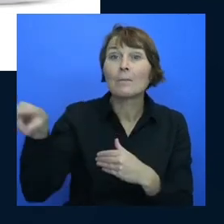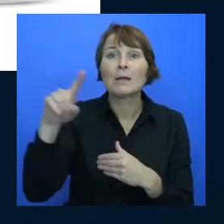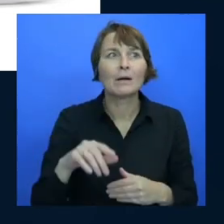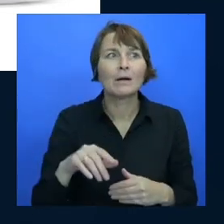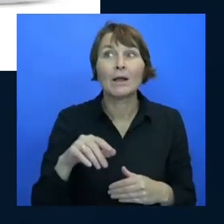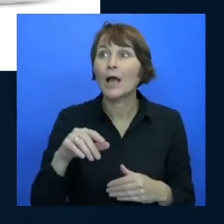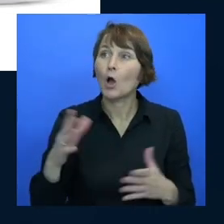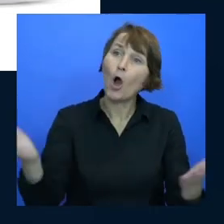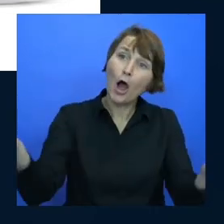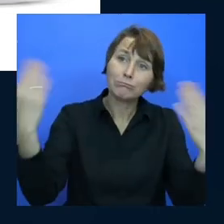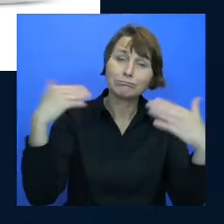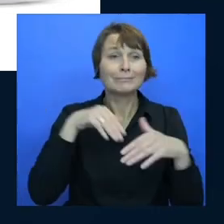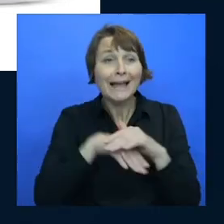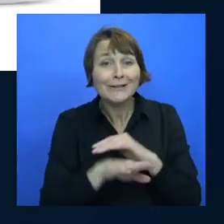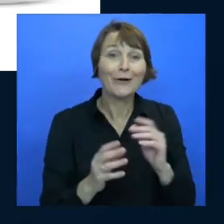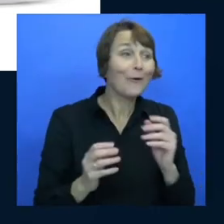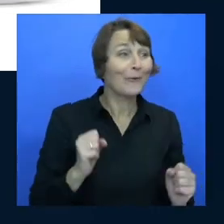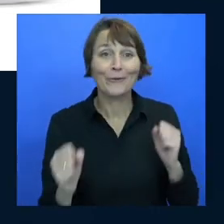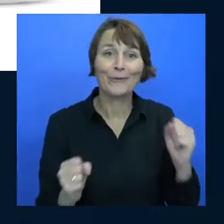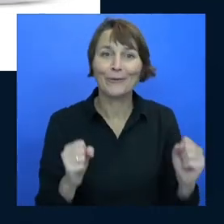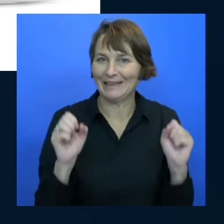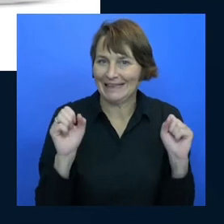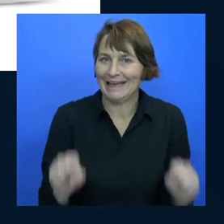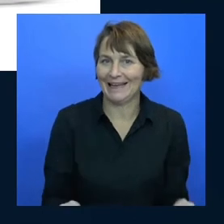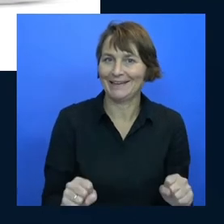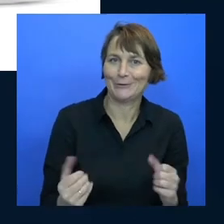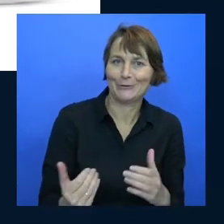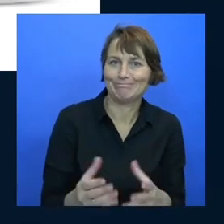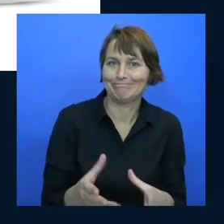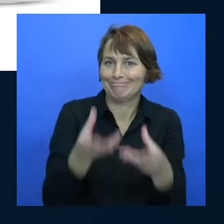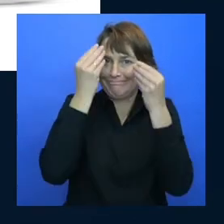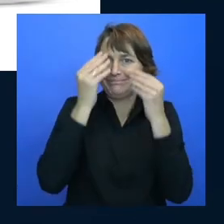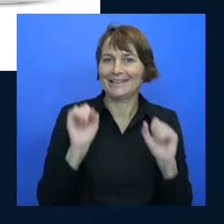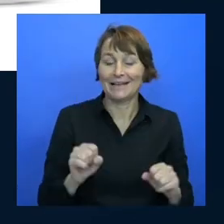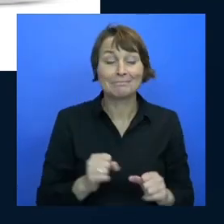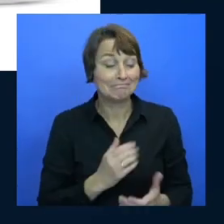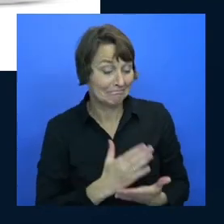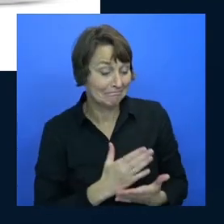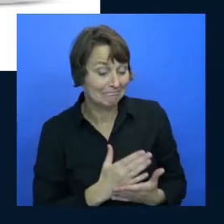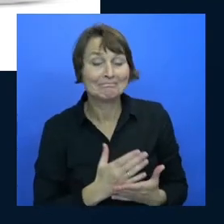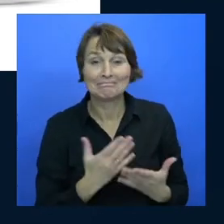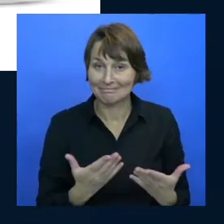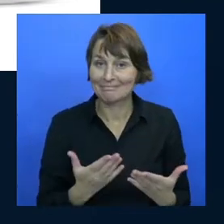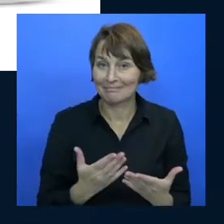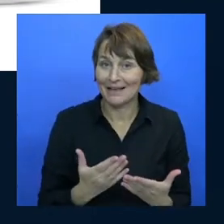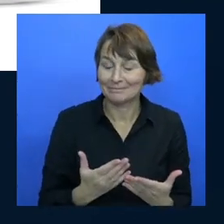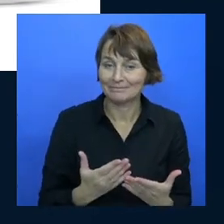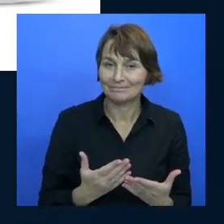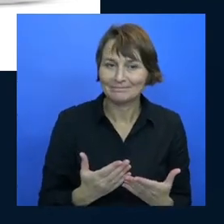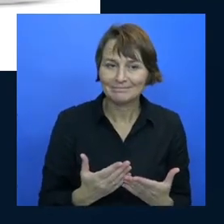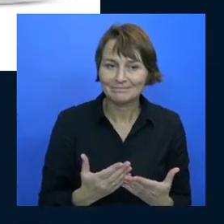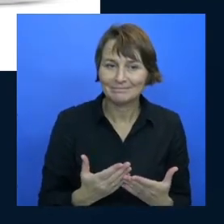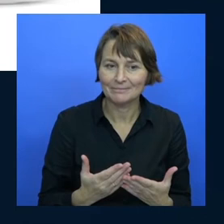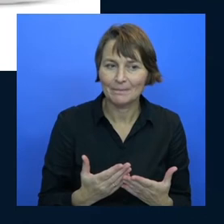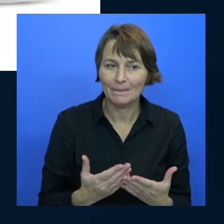to get into tech yeah yeah exactly because how do you how would you even yeah how would you go about it